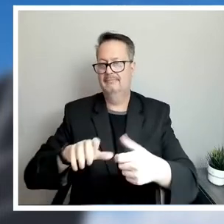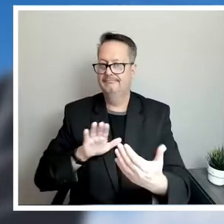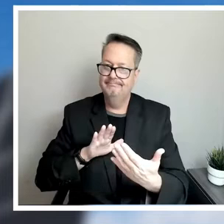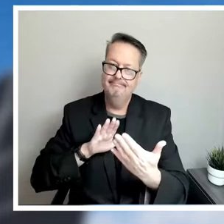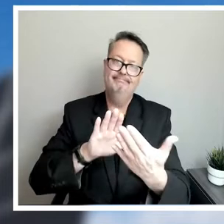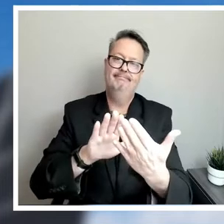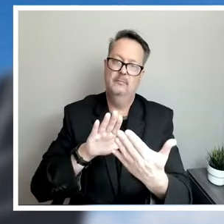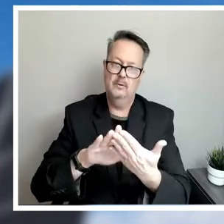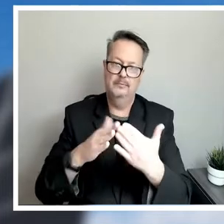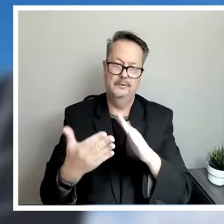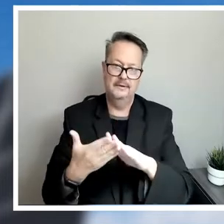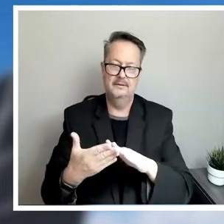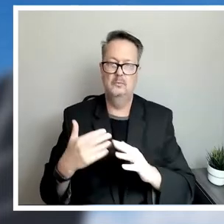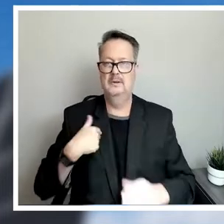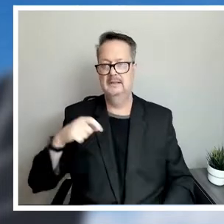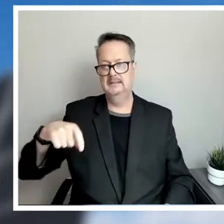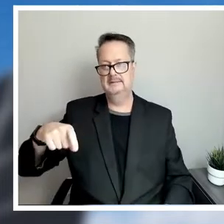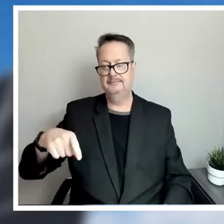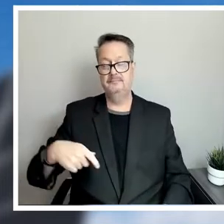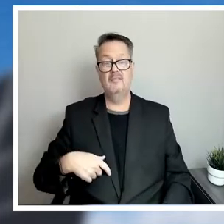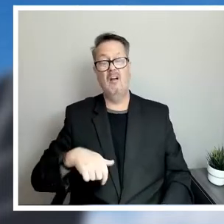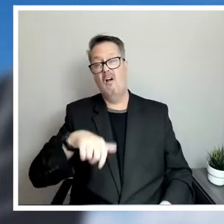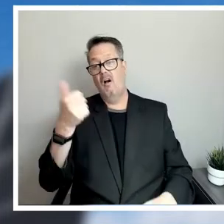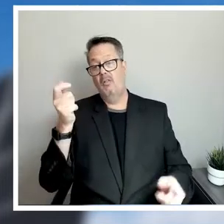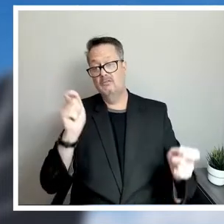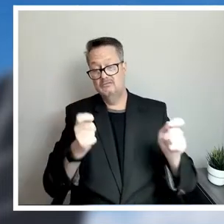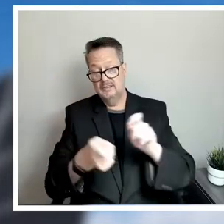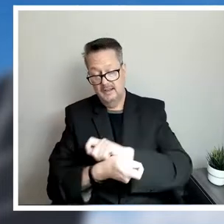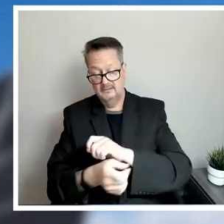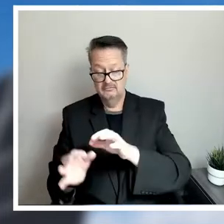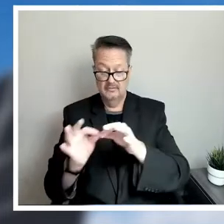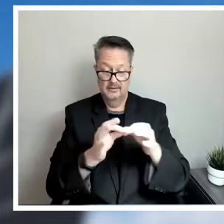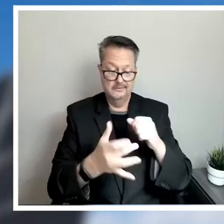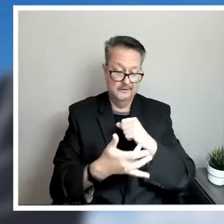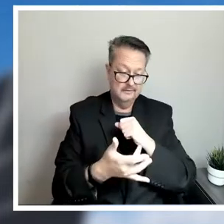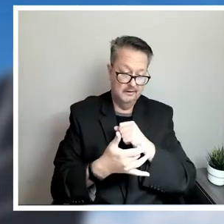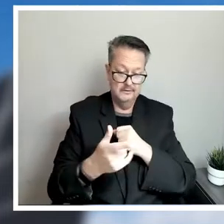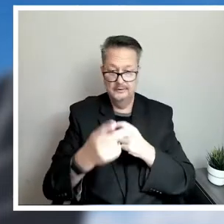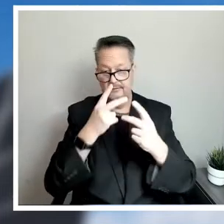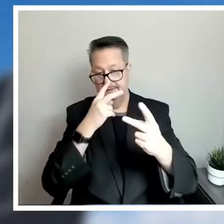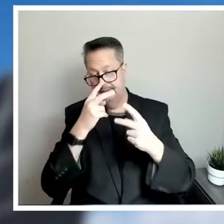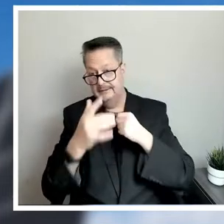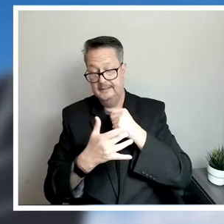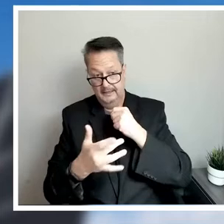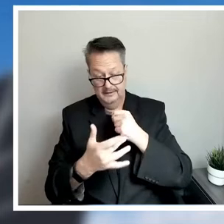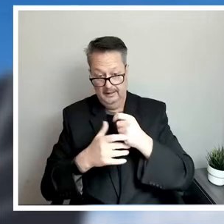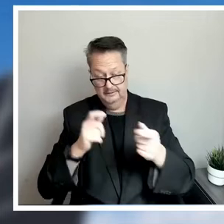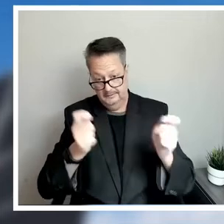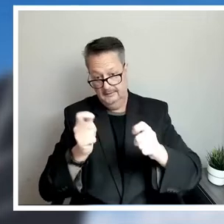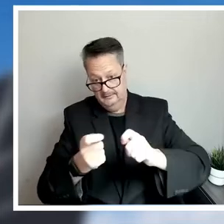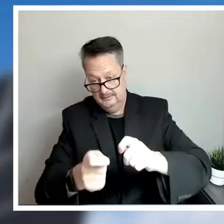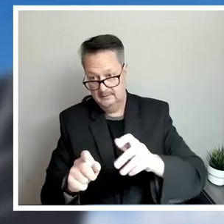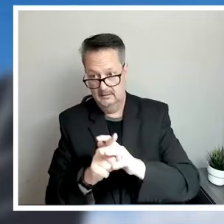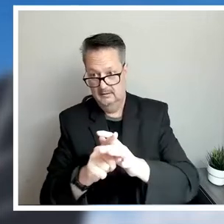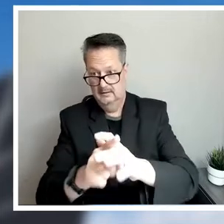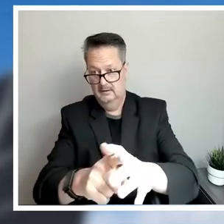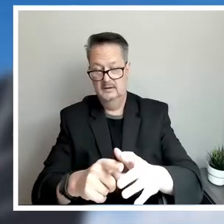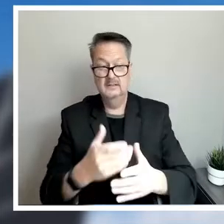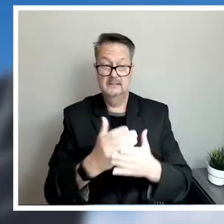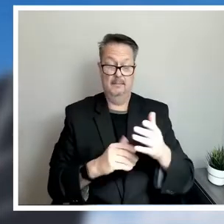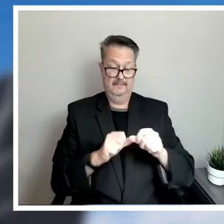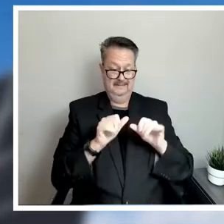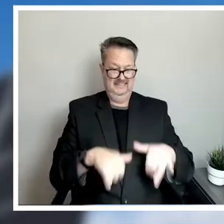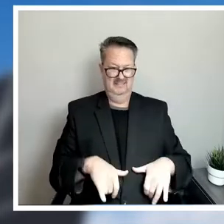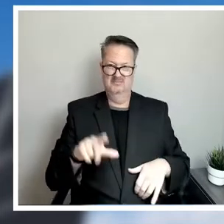There were some other changes over eight years, especially with respect to technology. We've all seen the speed at which technology is changing. We have some systems that are over 20 years old,